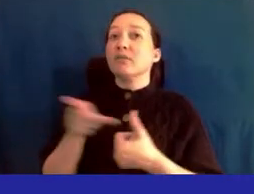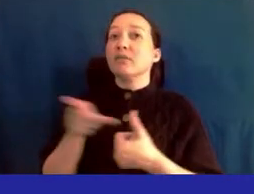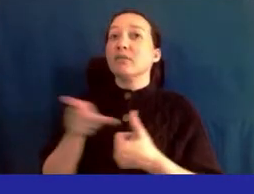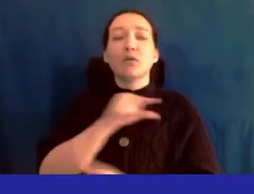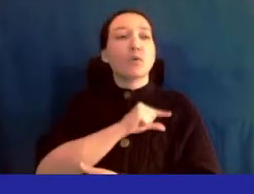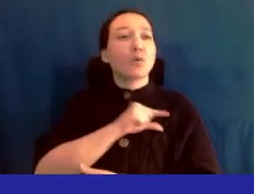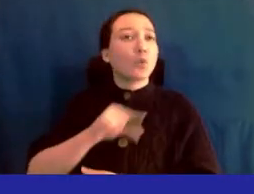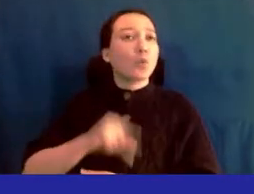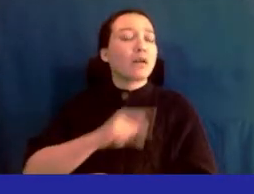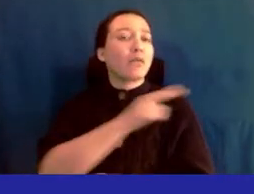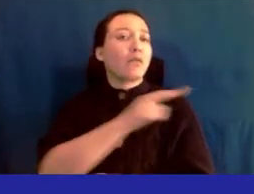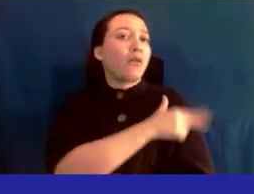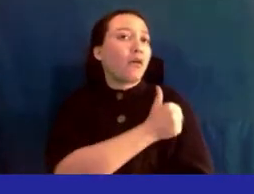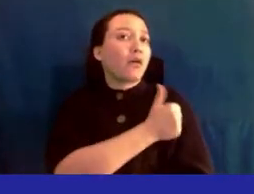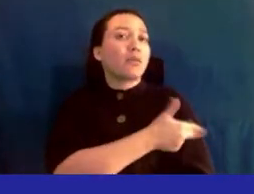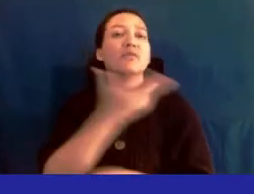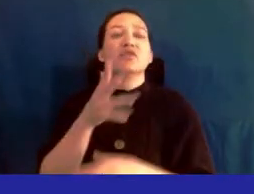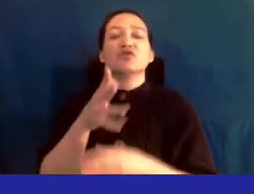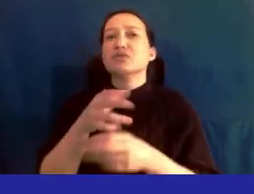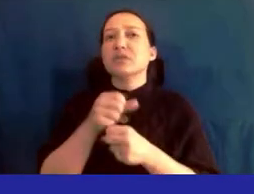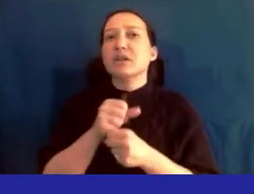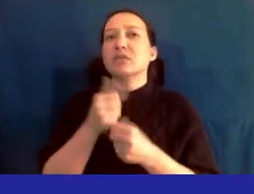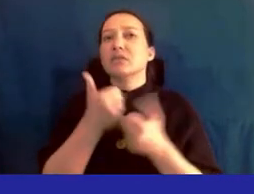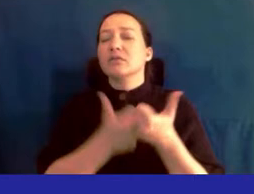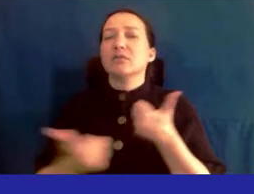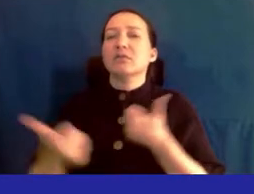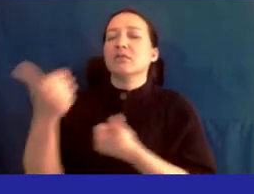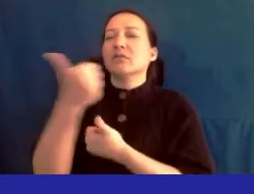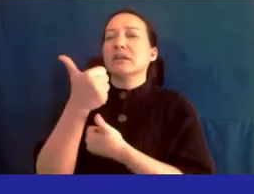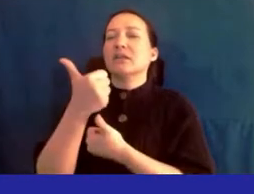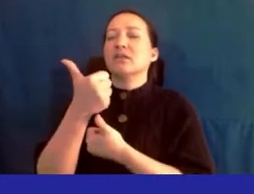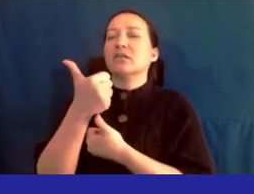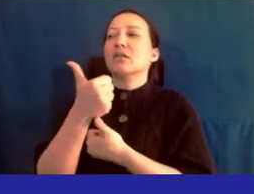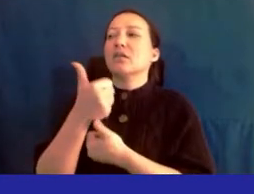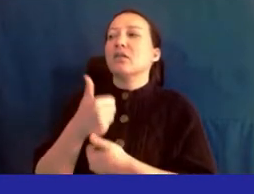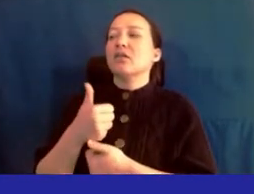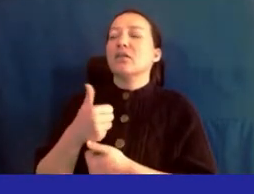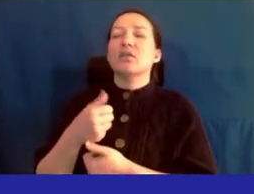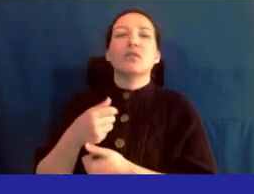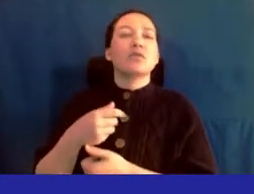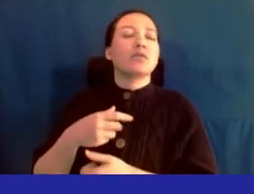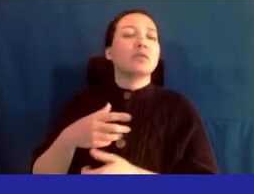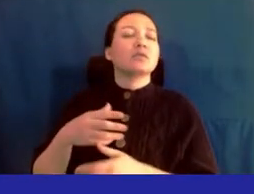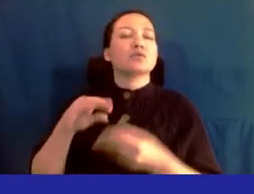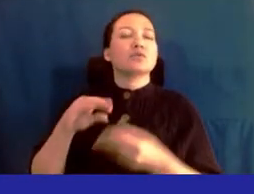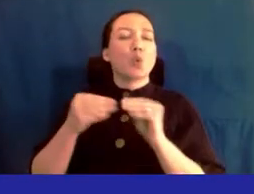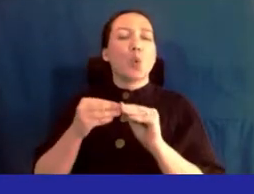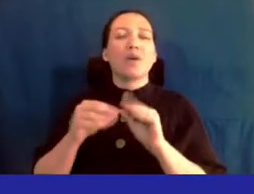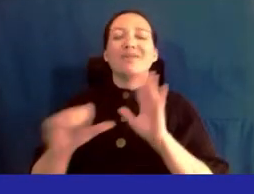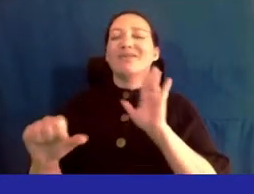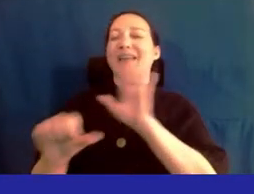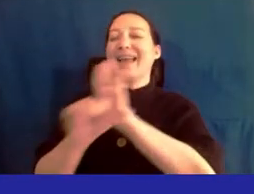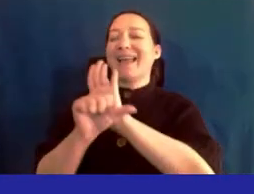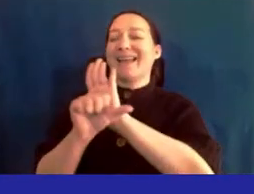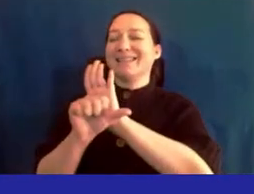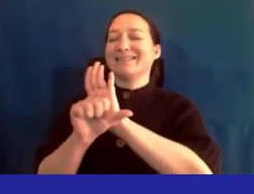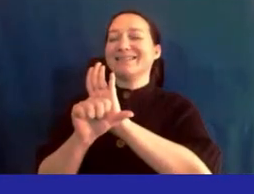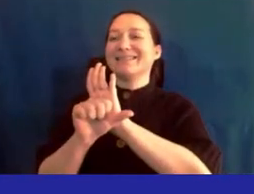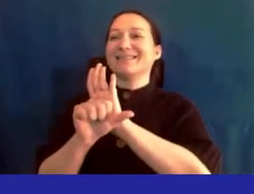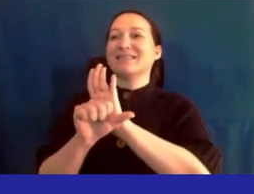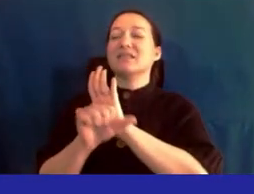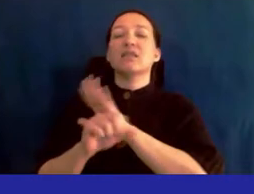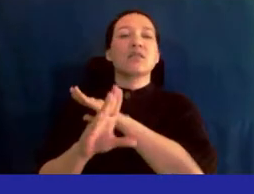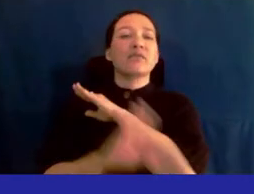queen's hospital received a leapfrog hospital patient safety grade score of hay for the fall of